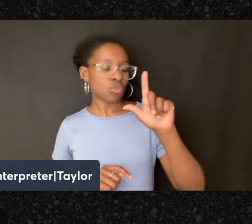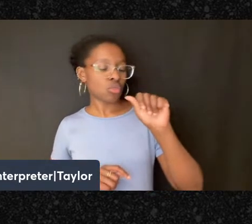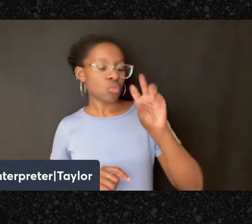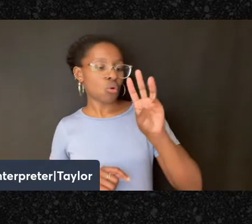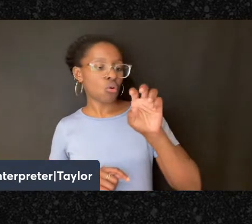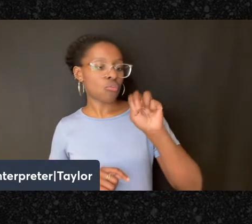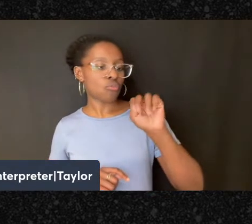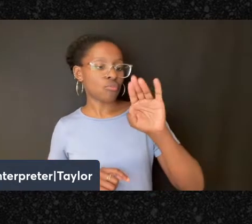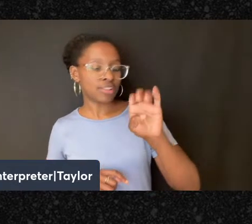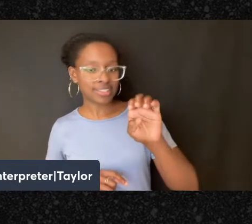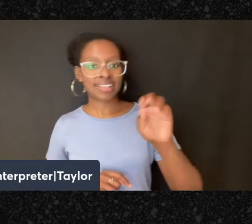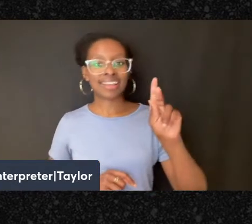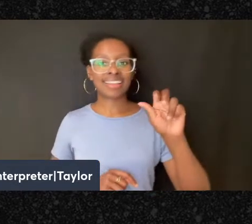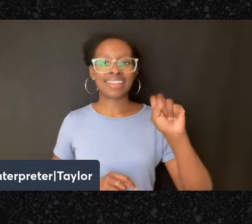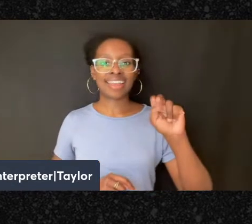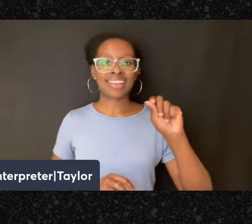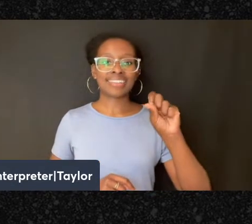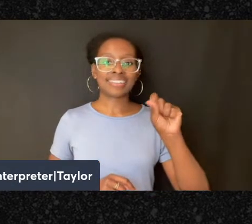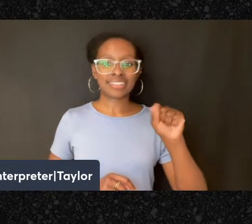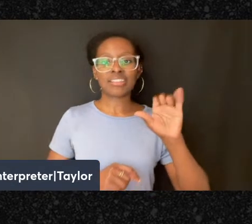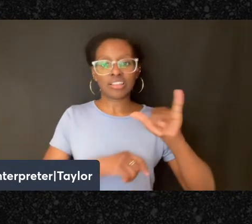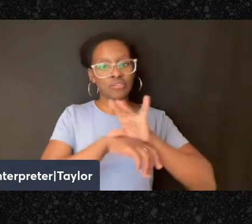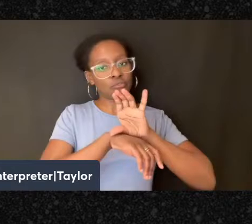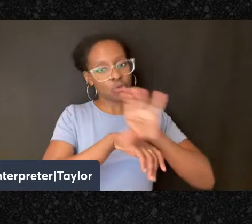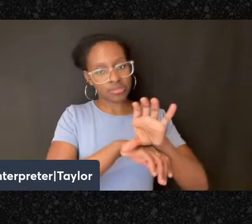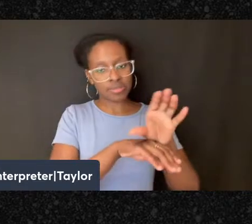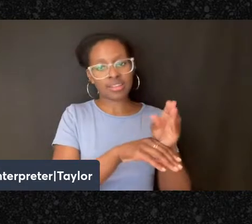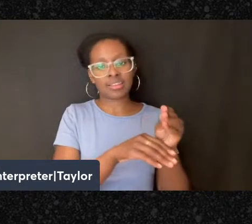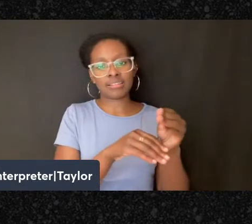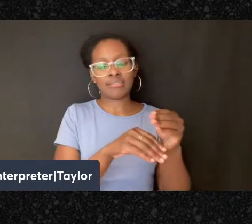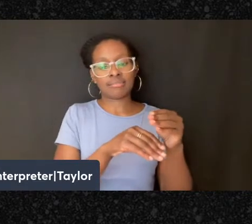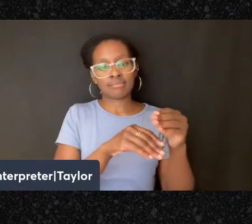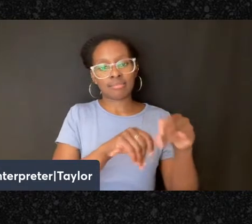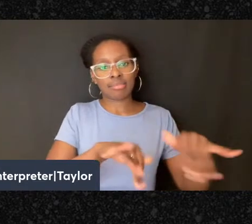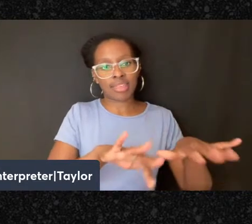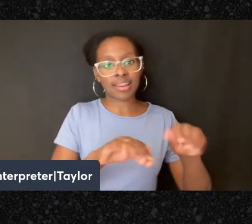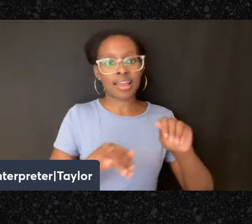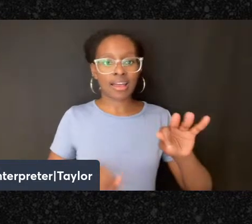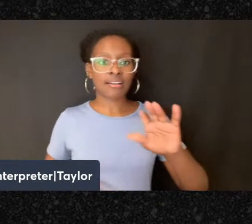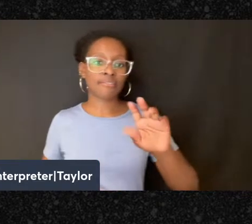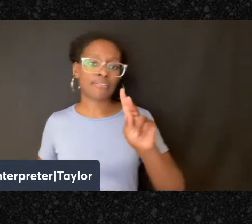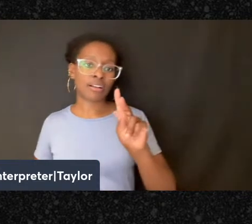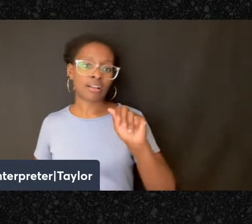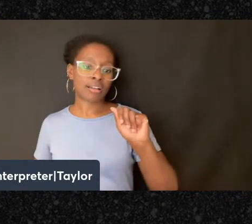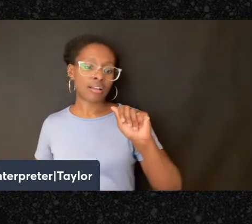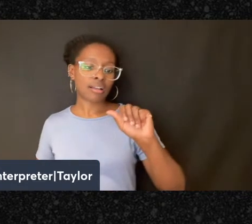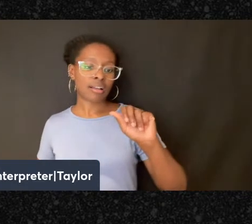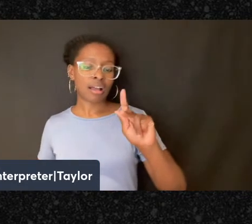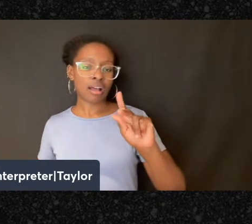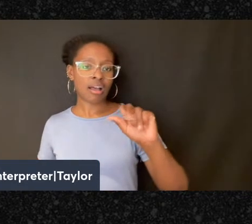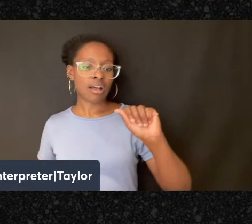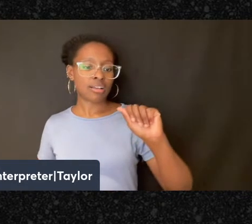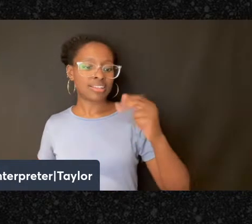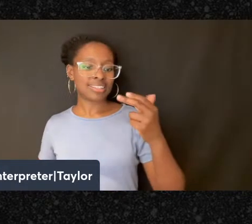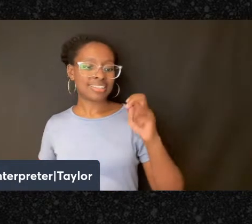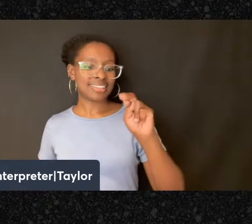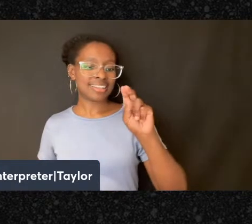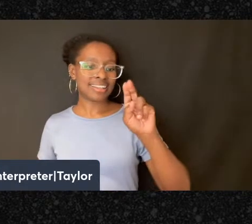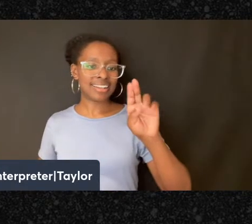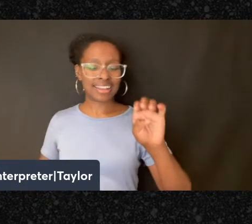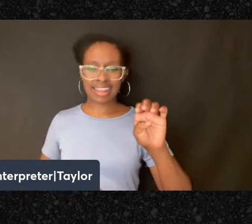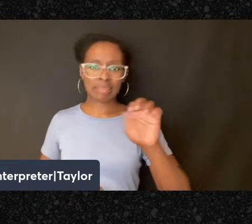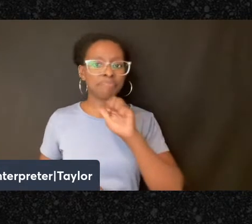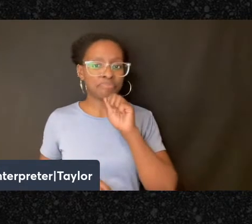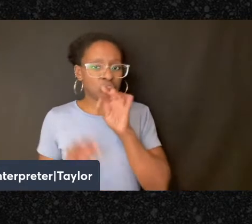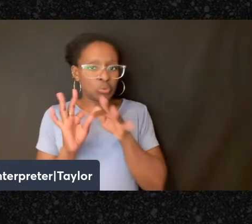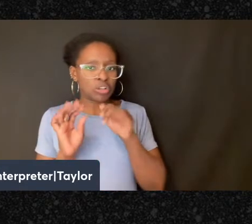forcefully ceded land of the Kaw, Osage and Shawnee and currently home. Those people were